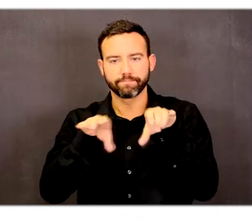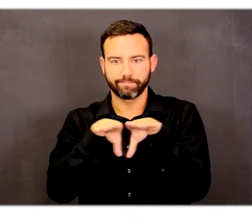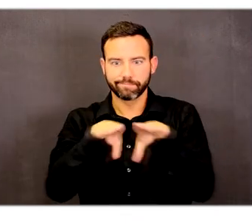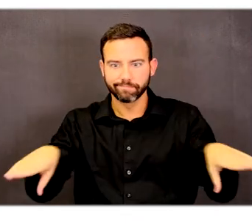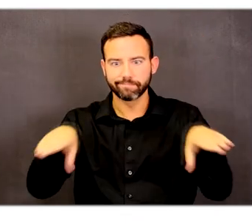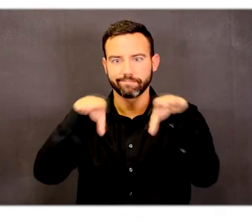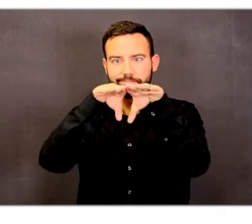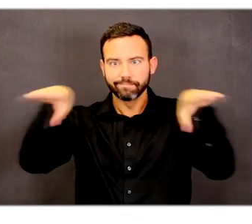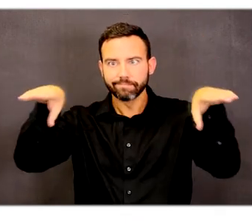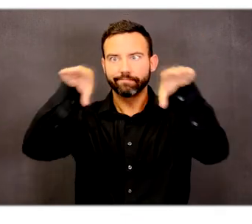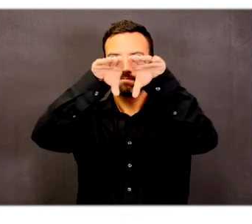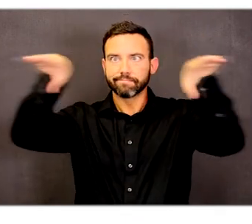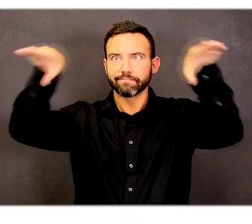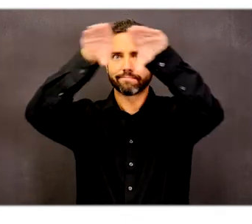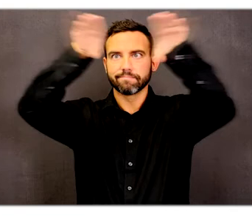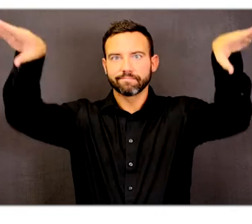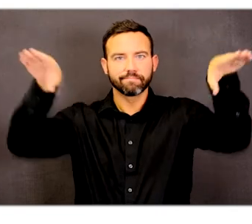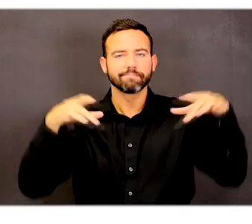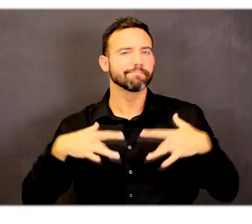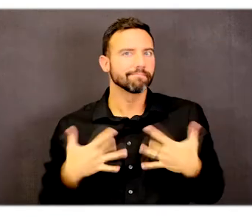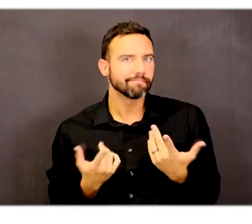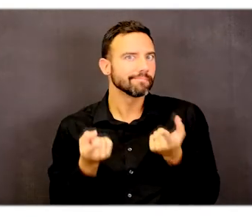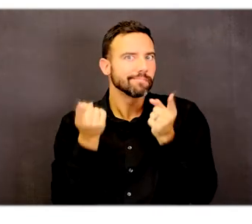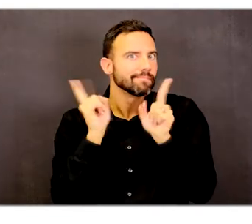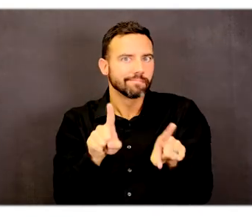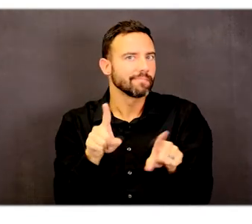amenities that are on each of these floors.